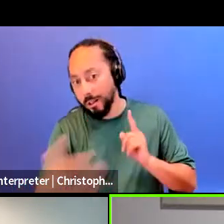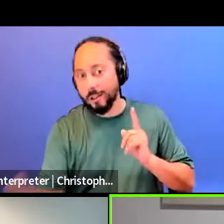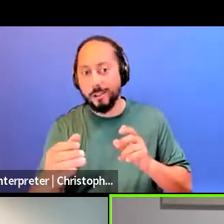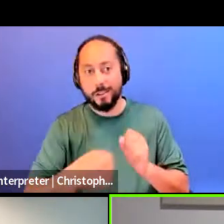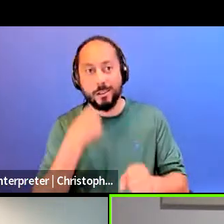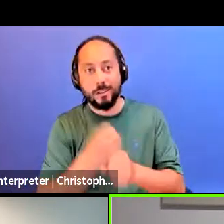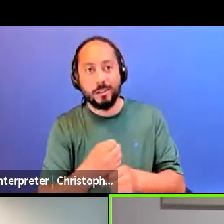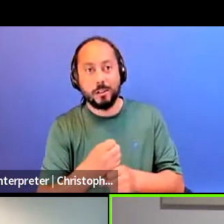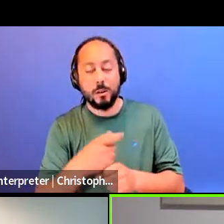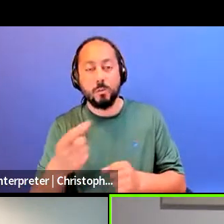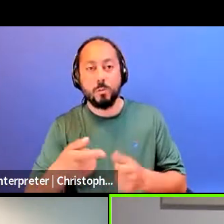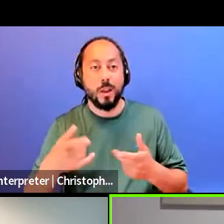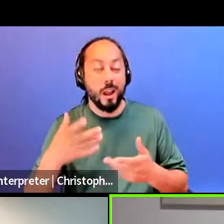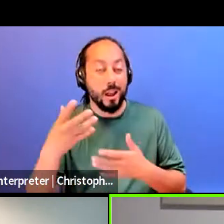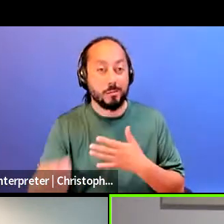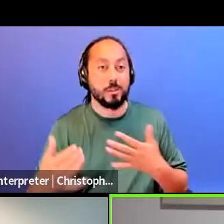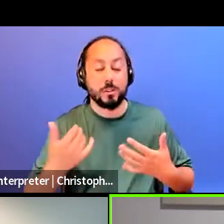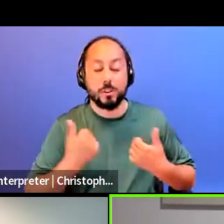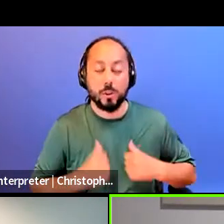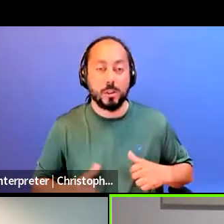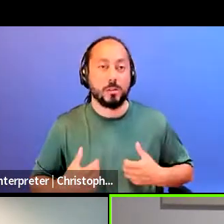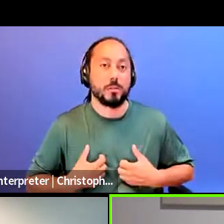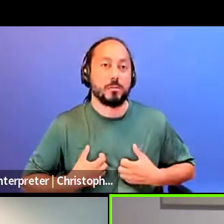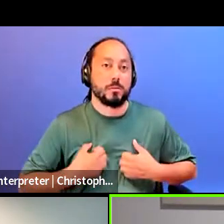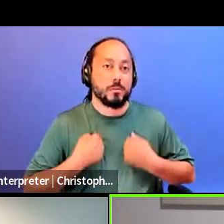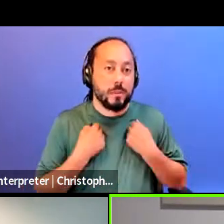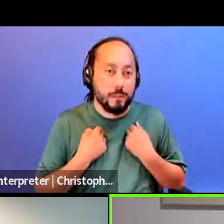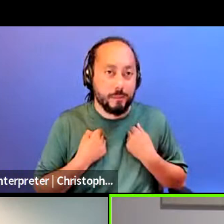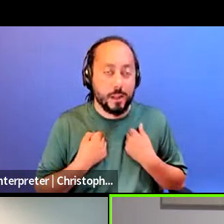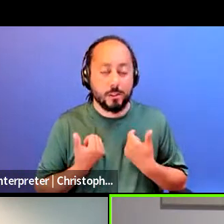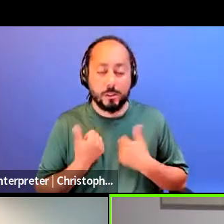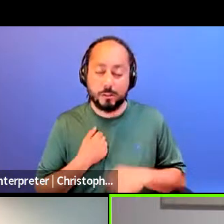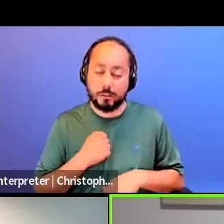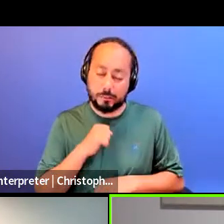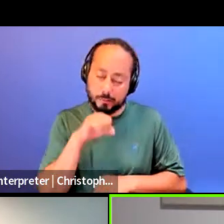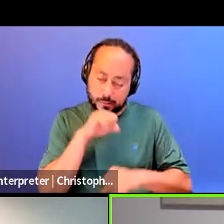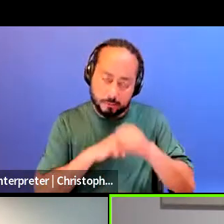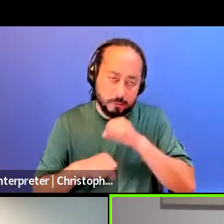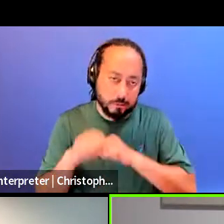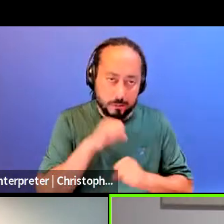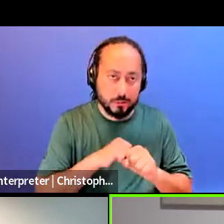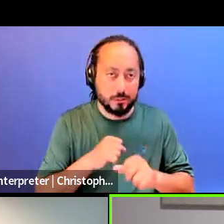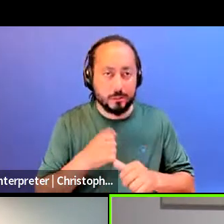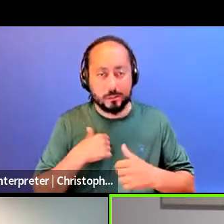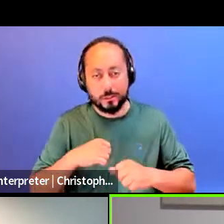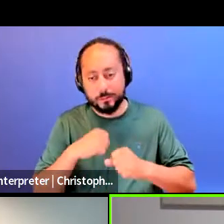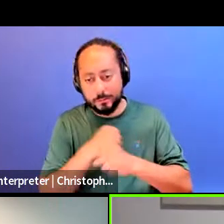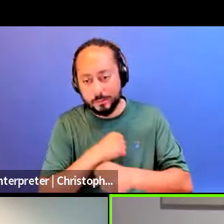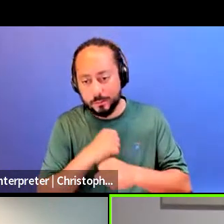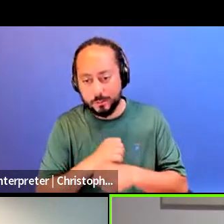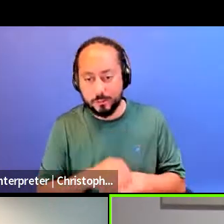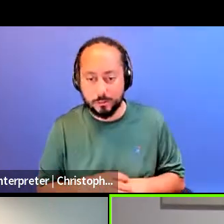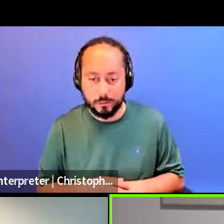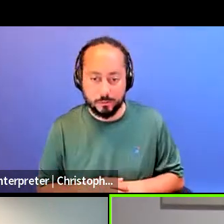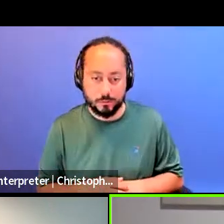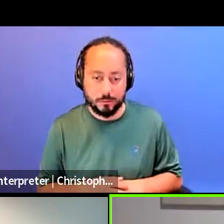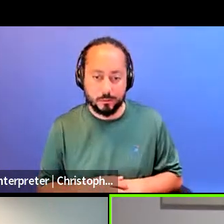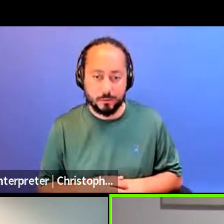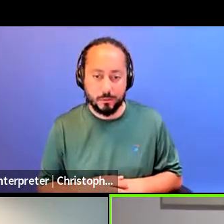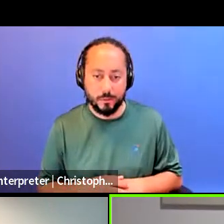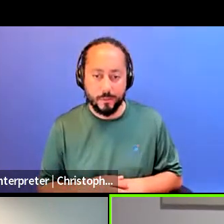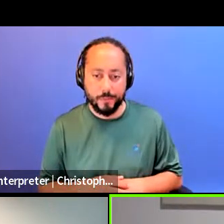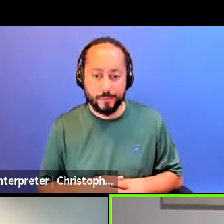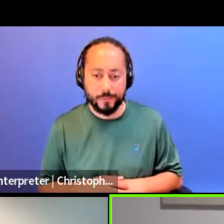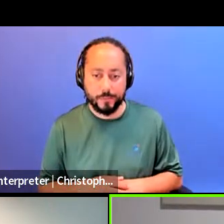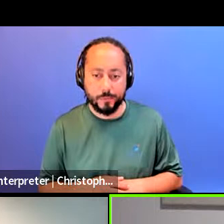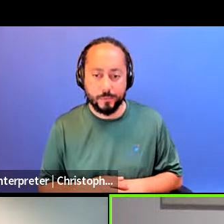just trying to get by and trying to, to fight and trying to, you know, I think really, again, like the